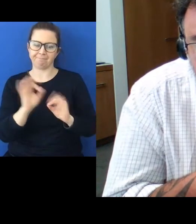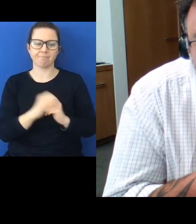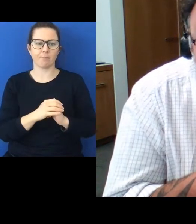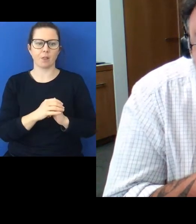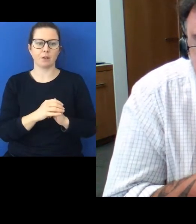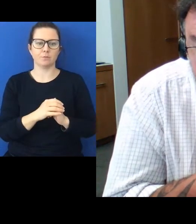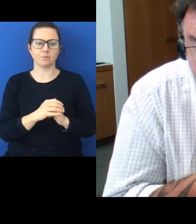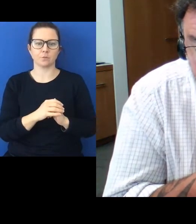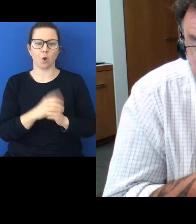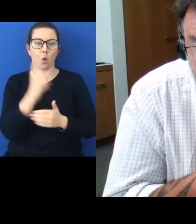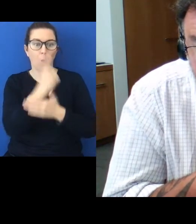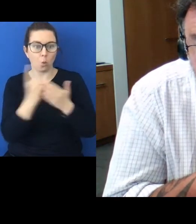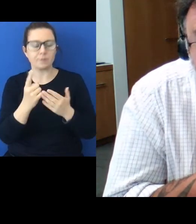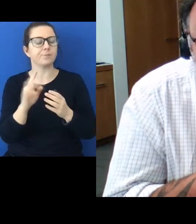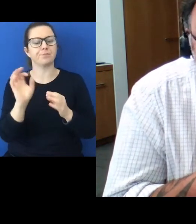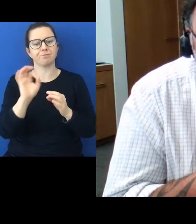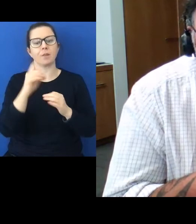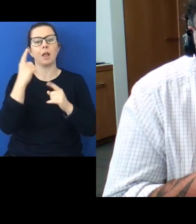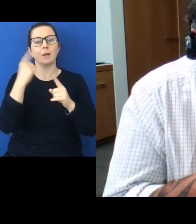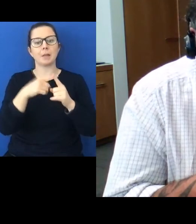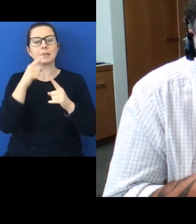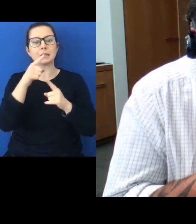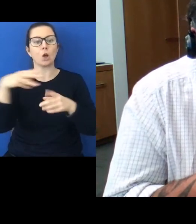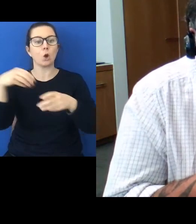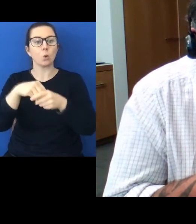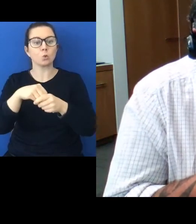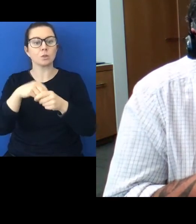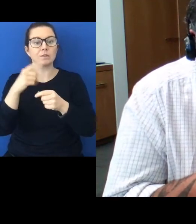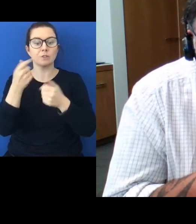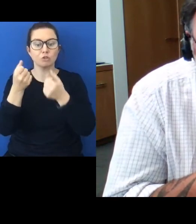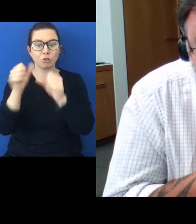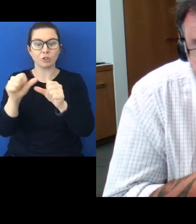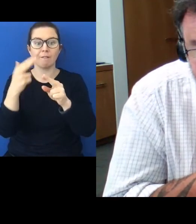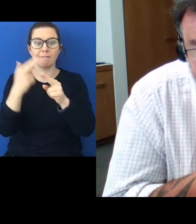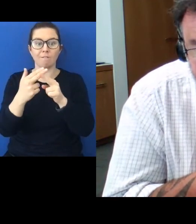and it's not exclusive of strategies for indigenizing the public sector.